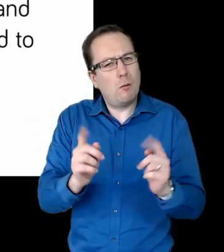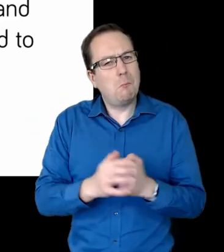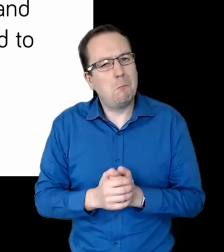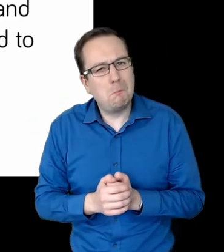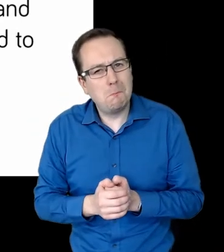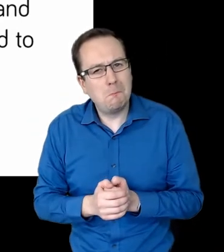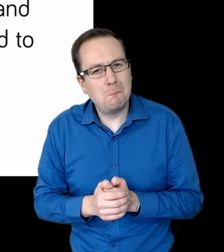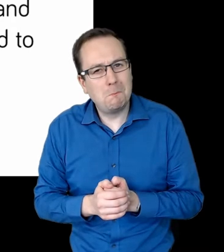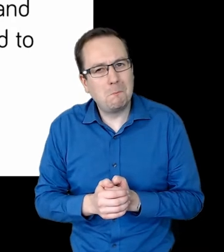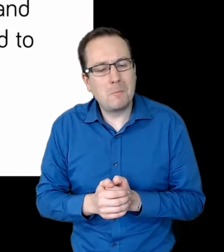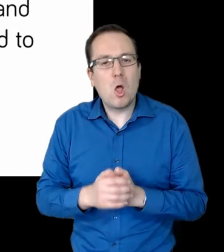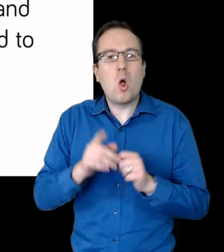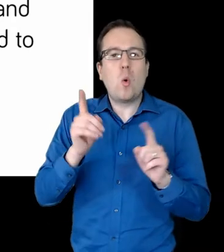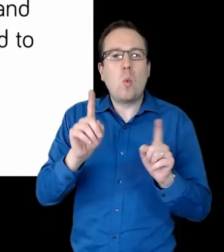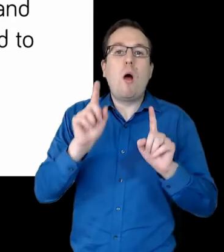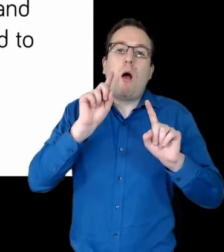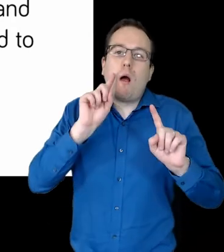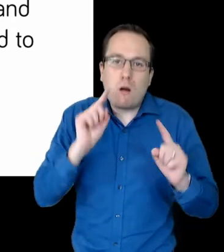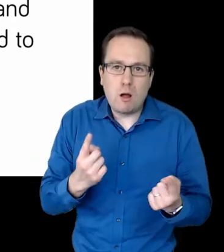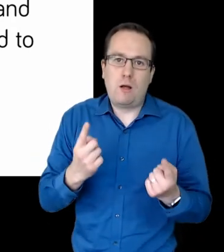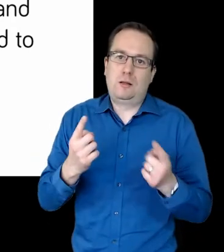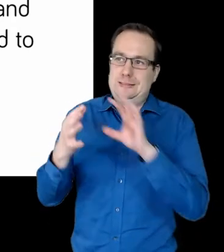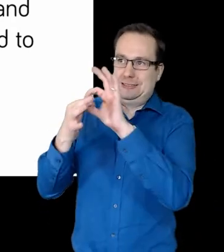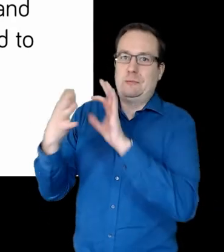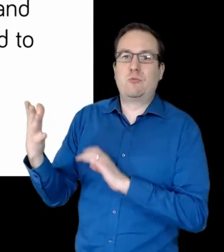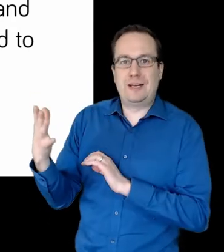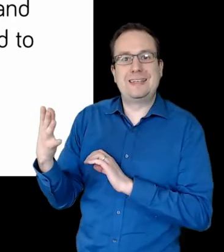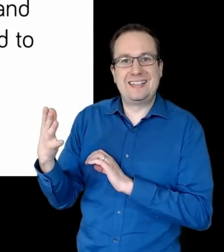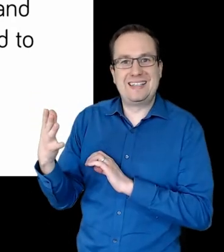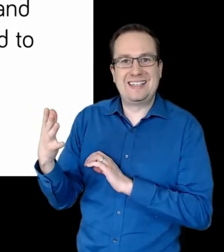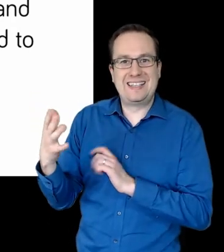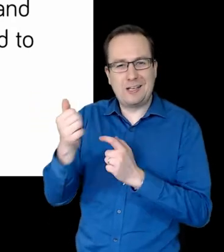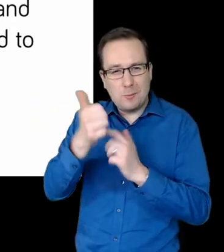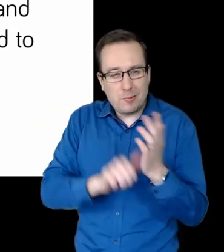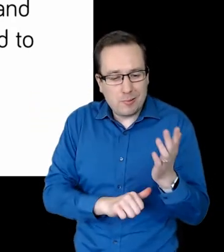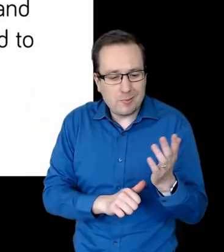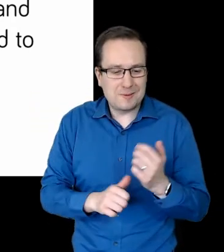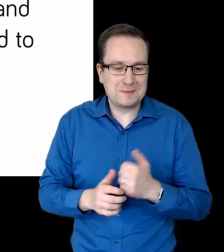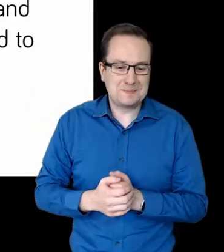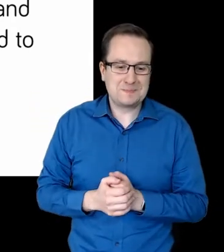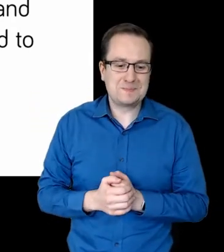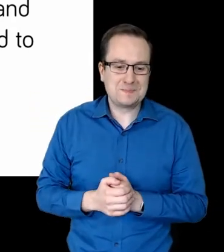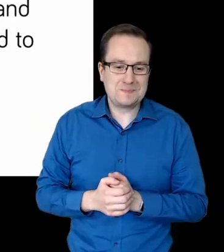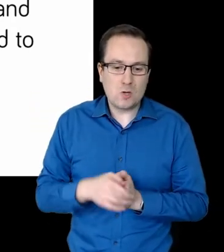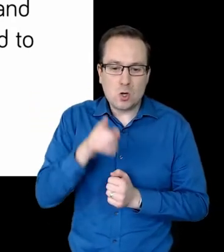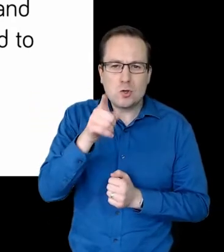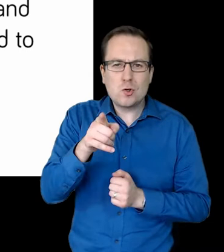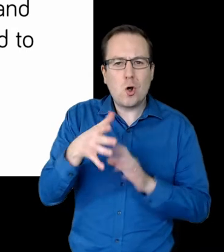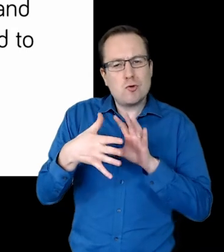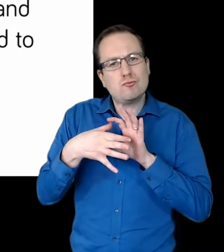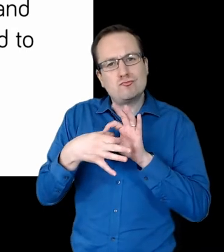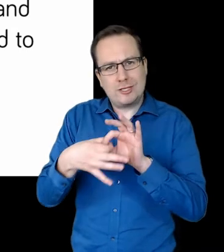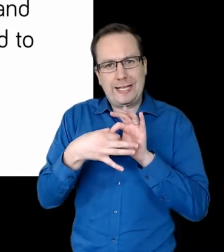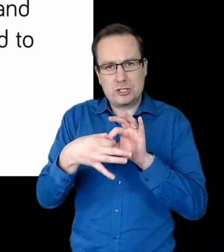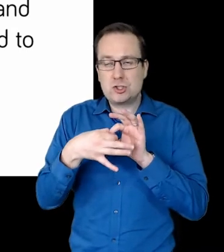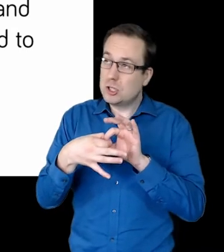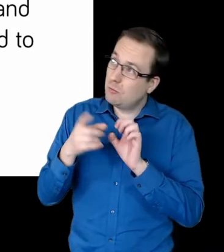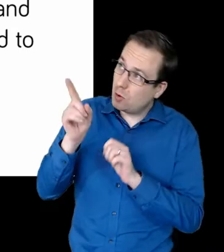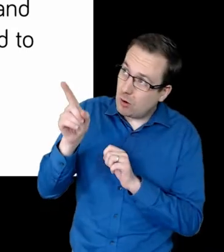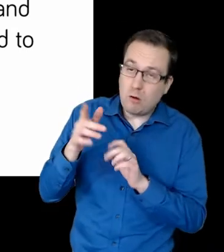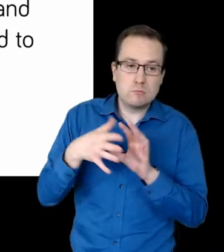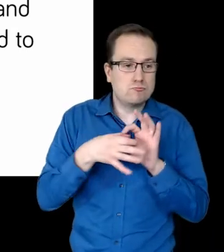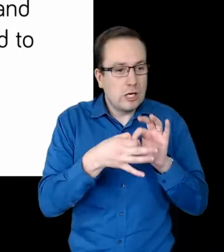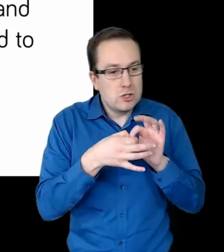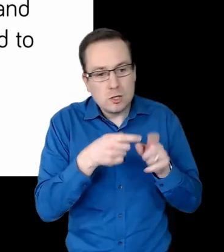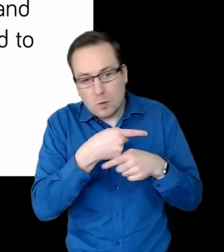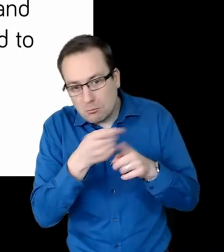How would your relationships with God, yourself and others change if you believed